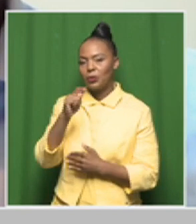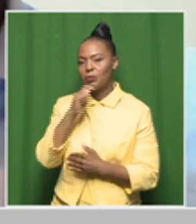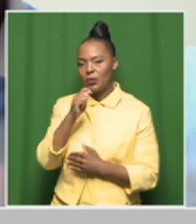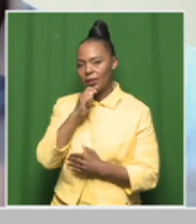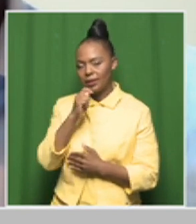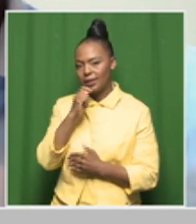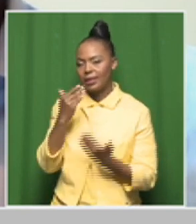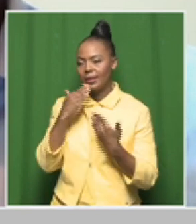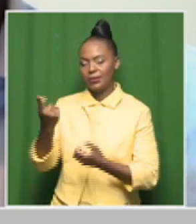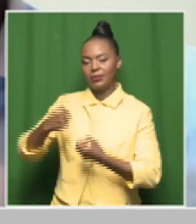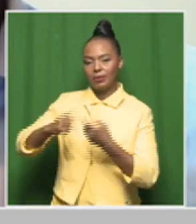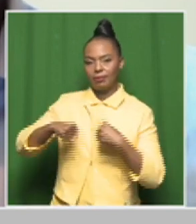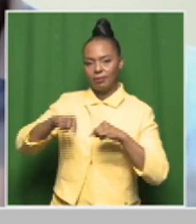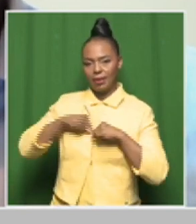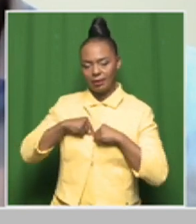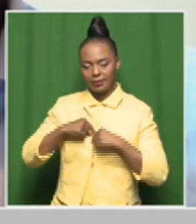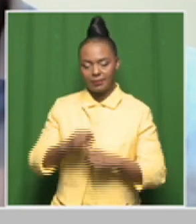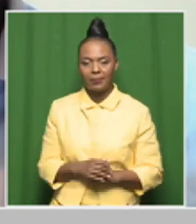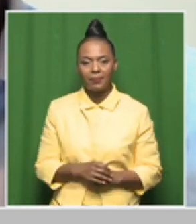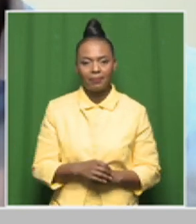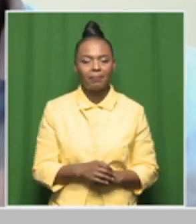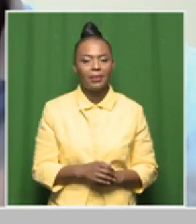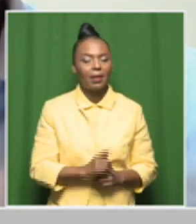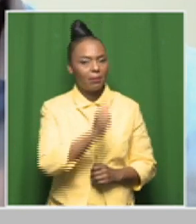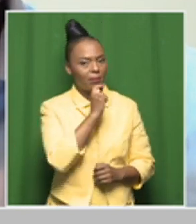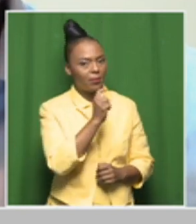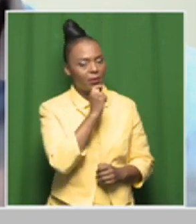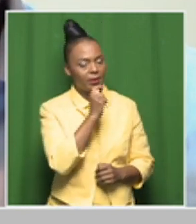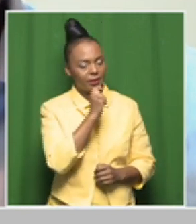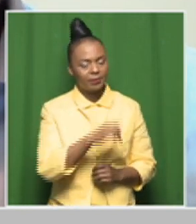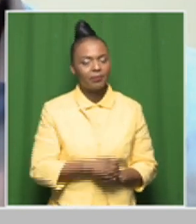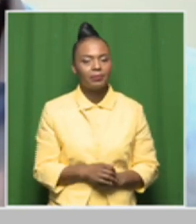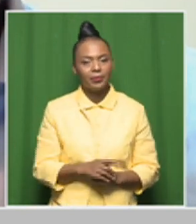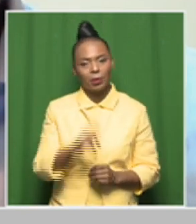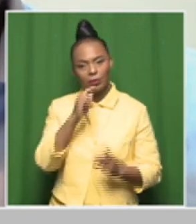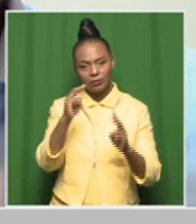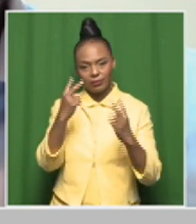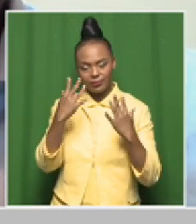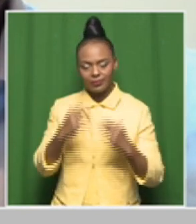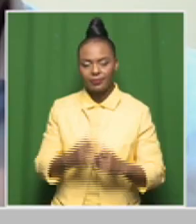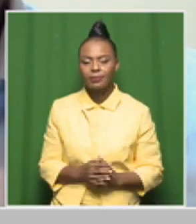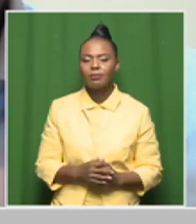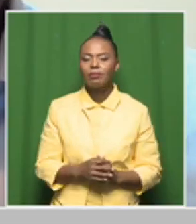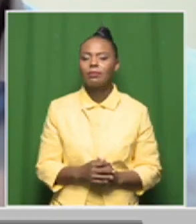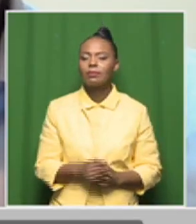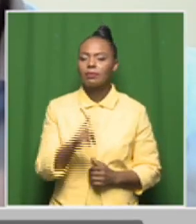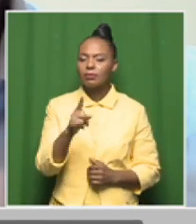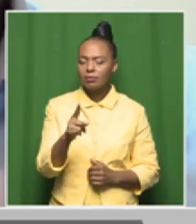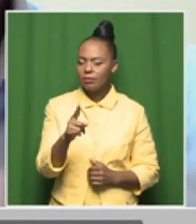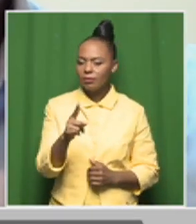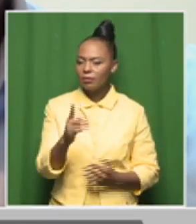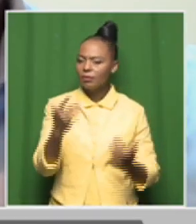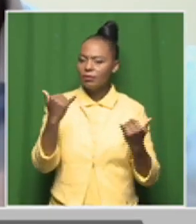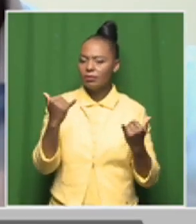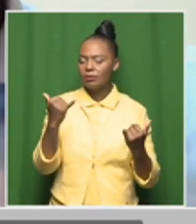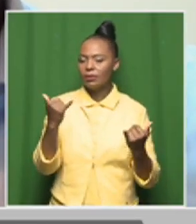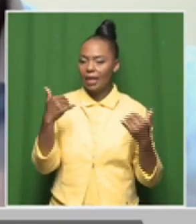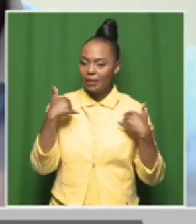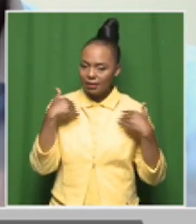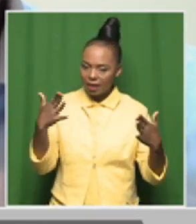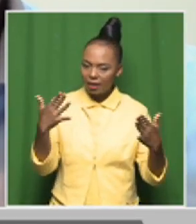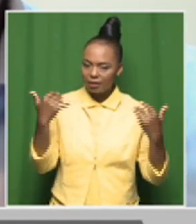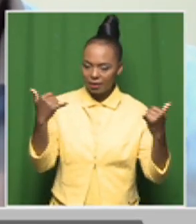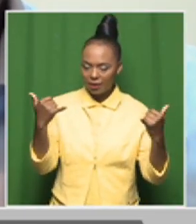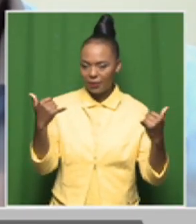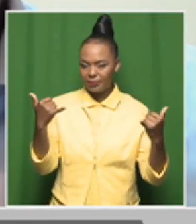at the Sauer. Good morning, Liesl, and good morning to your viewers. Richard, I can't help but perhaps start off for the